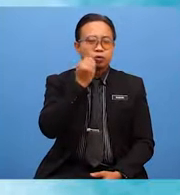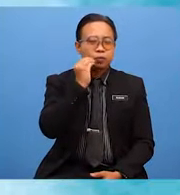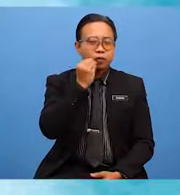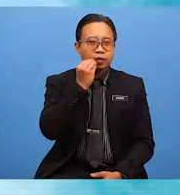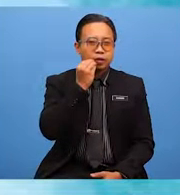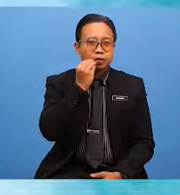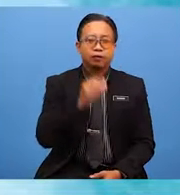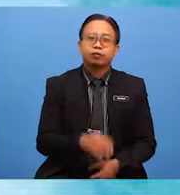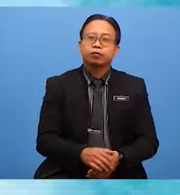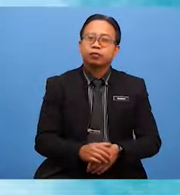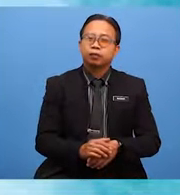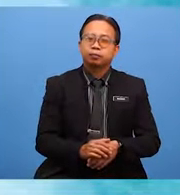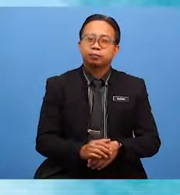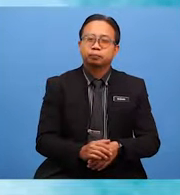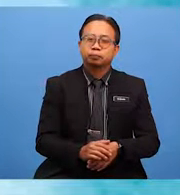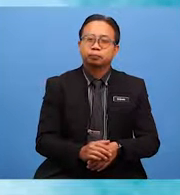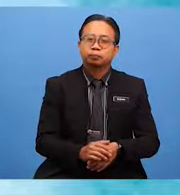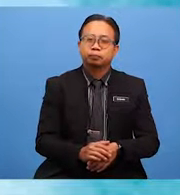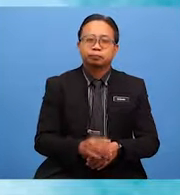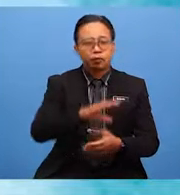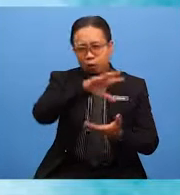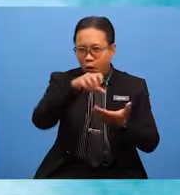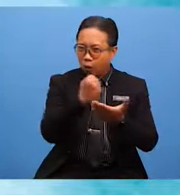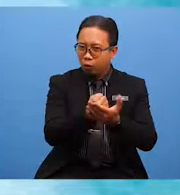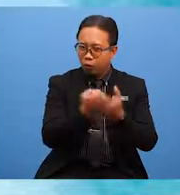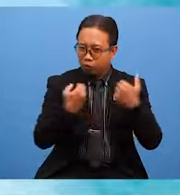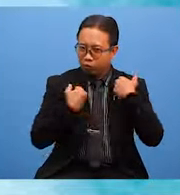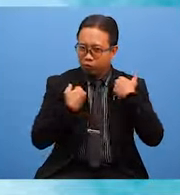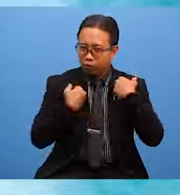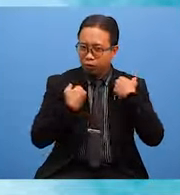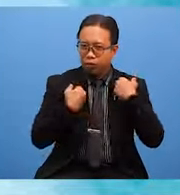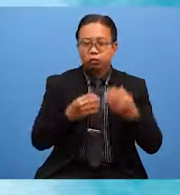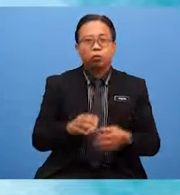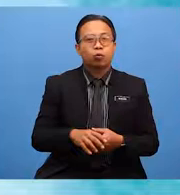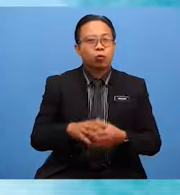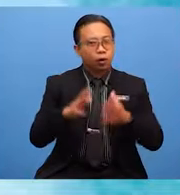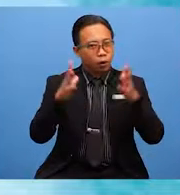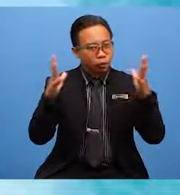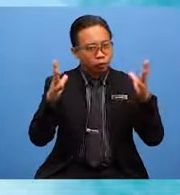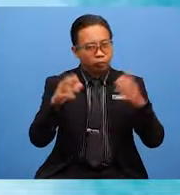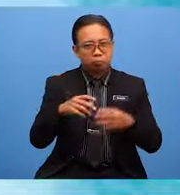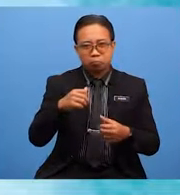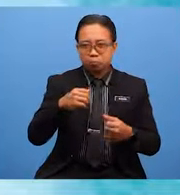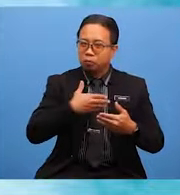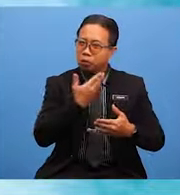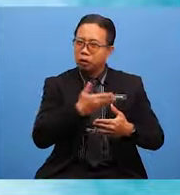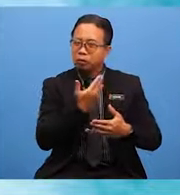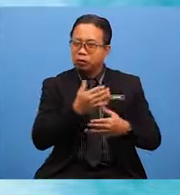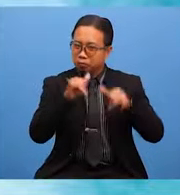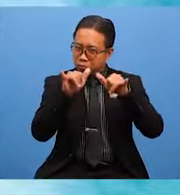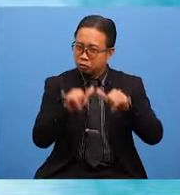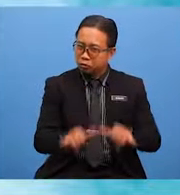and Bohti Plantation. All of us had a whale of time there. We stayed at the Strawberry